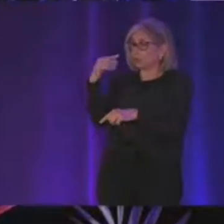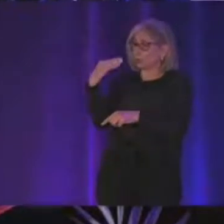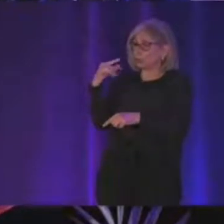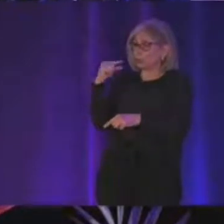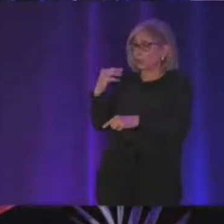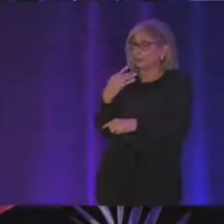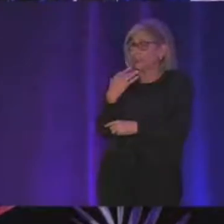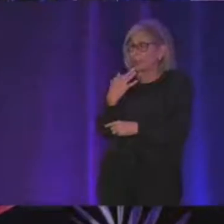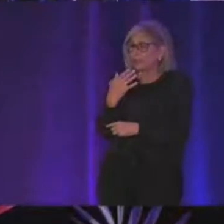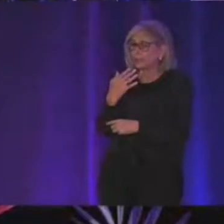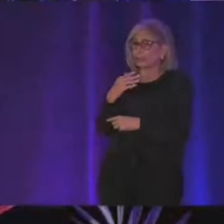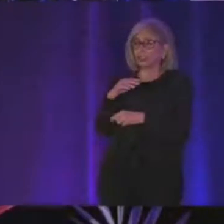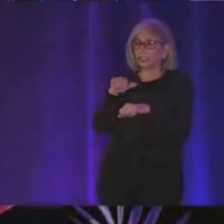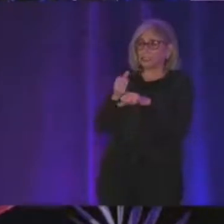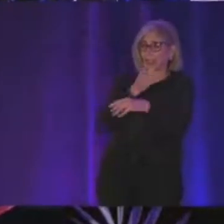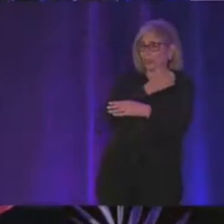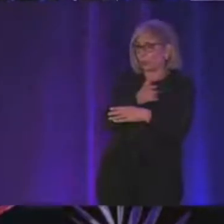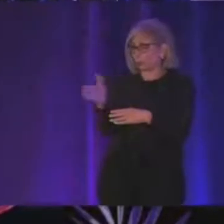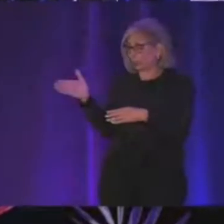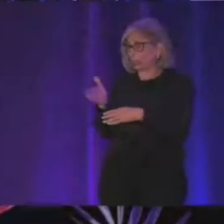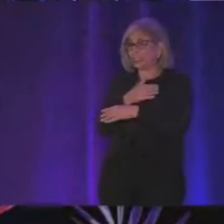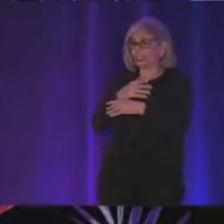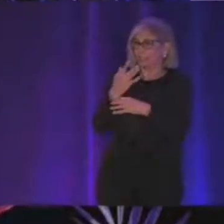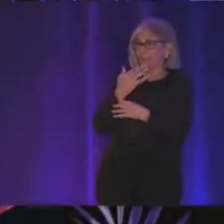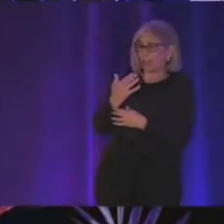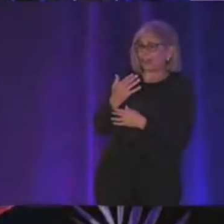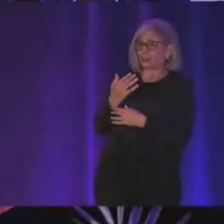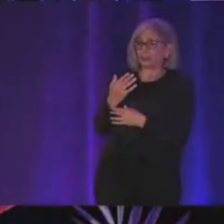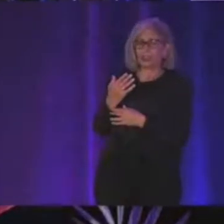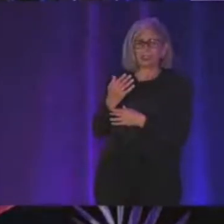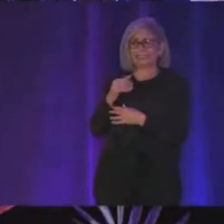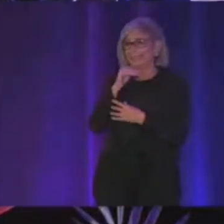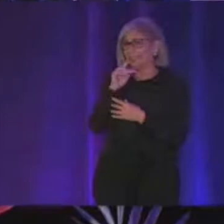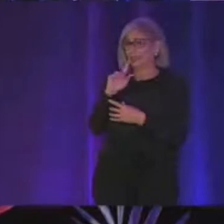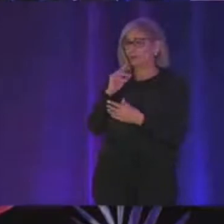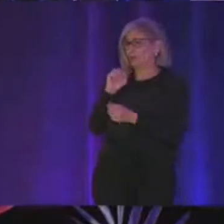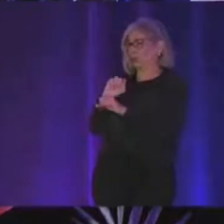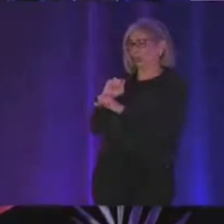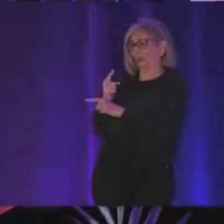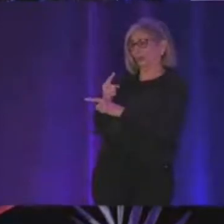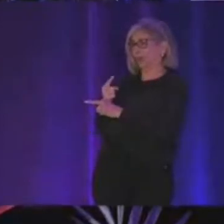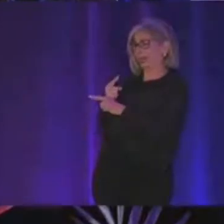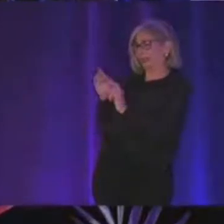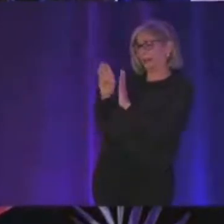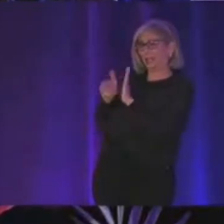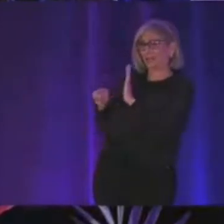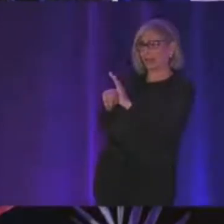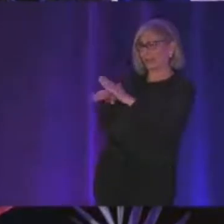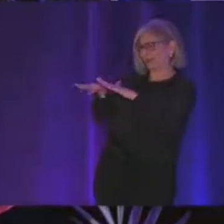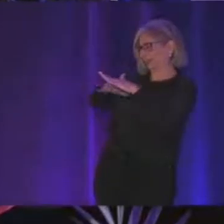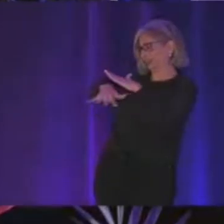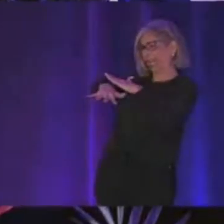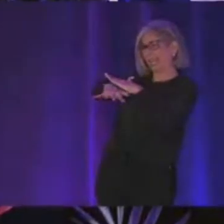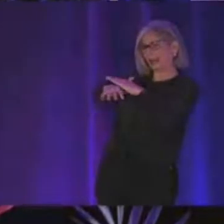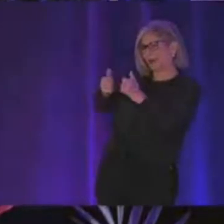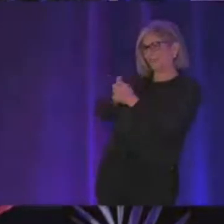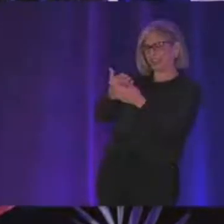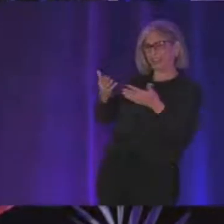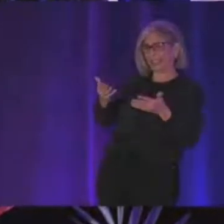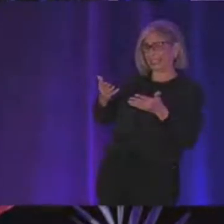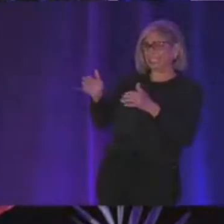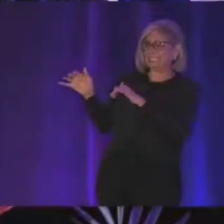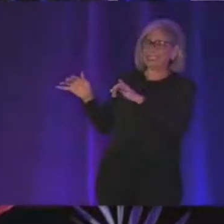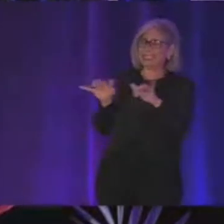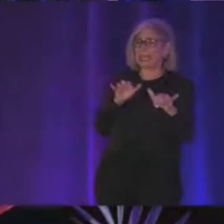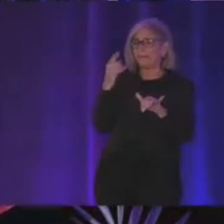and like select the ranges of colors and it didn't work really well like with the background with the shadow and everything same for like